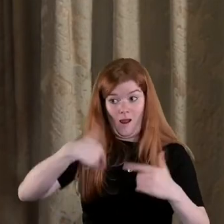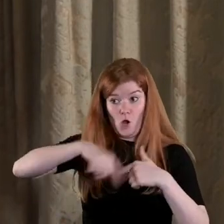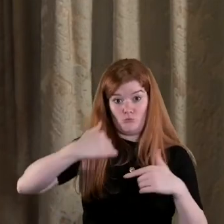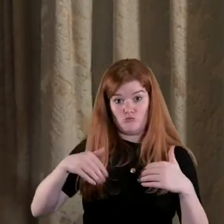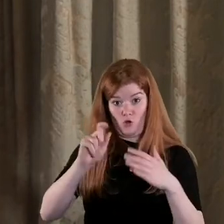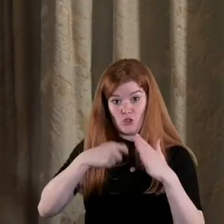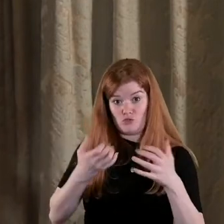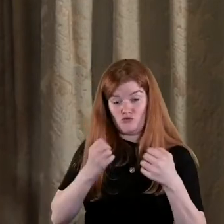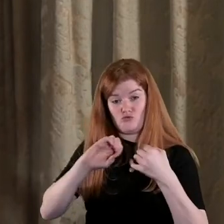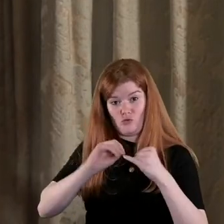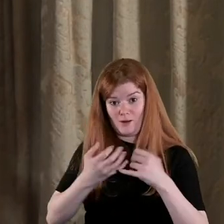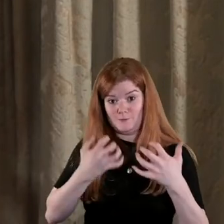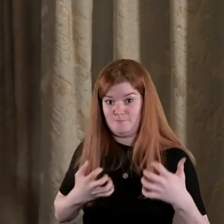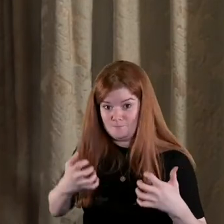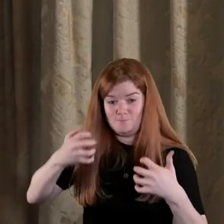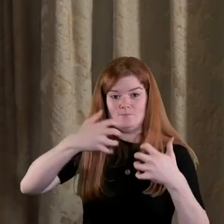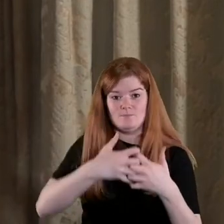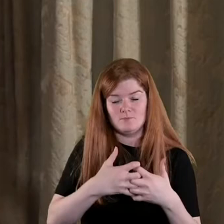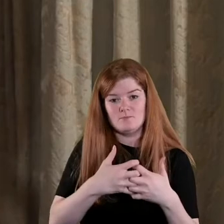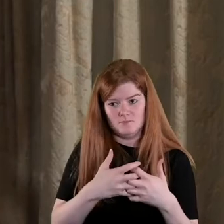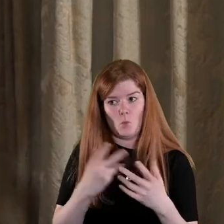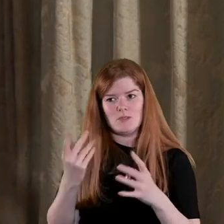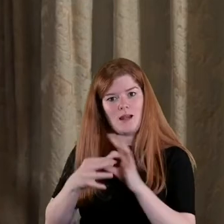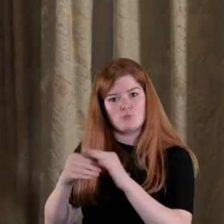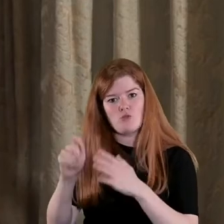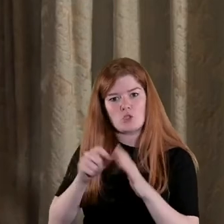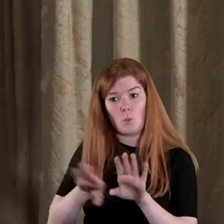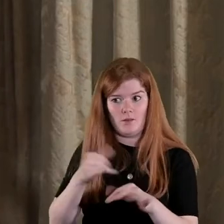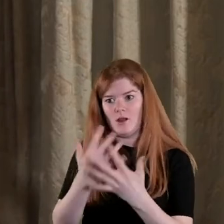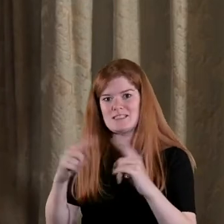in particular really tried to which is a collaborative project with a lot of